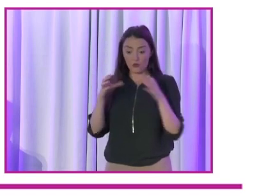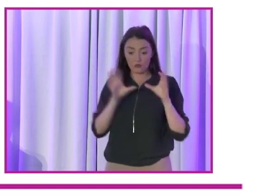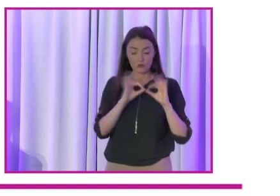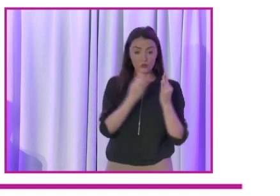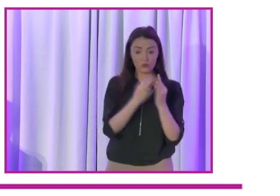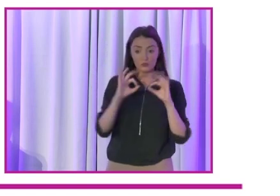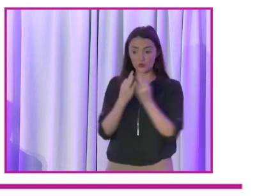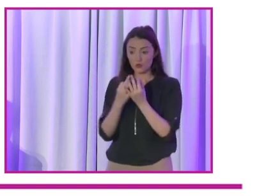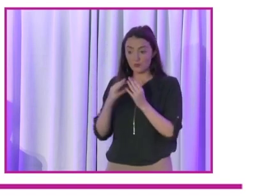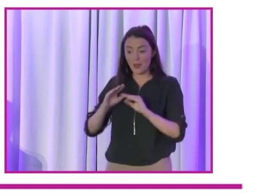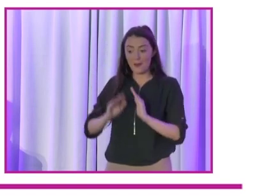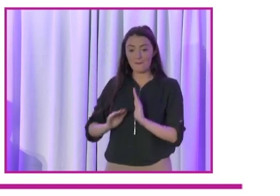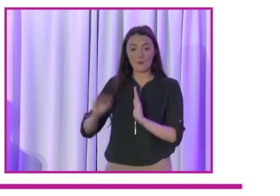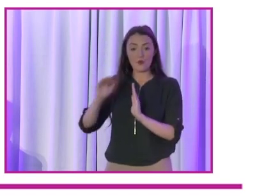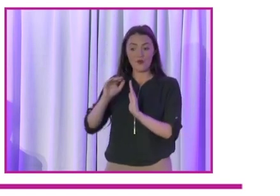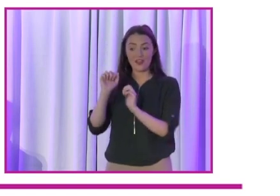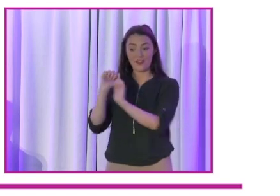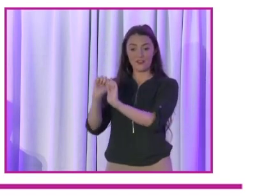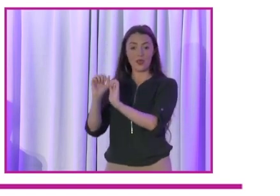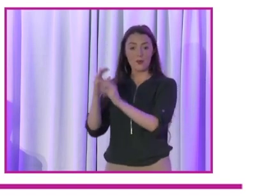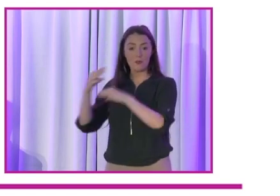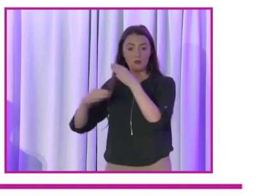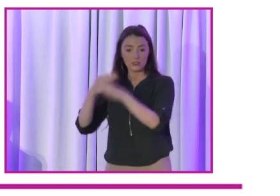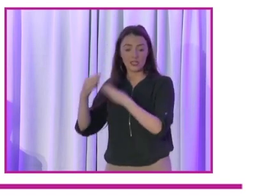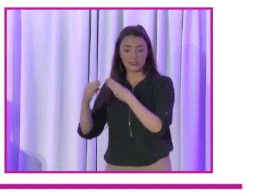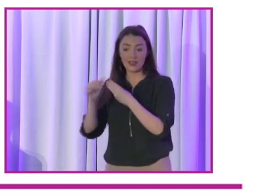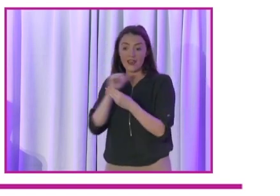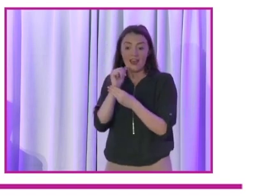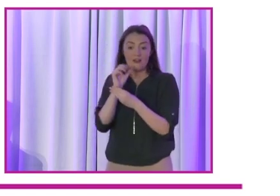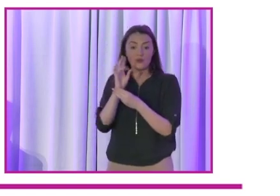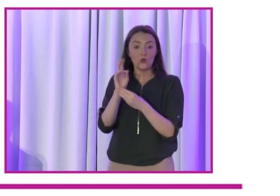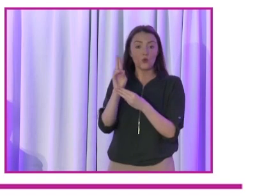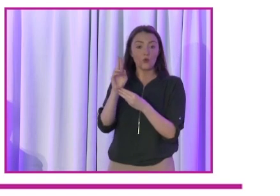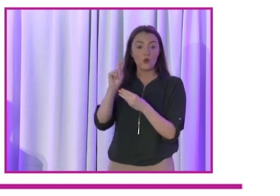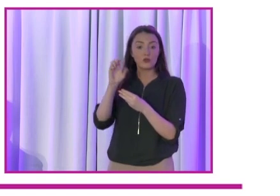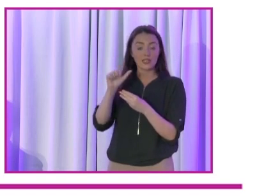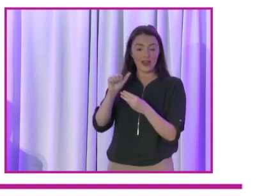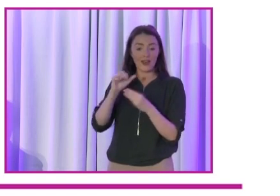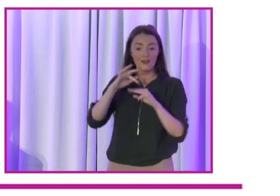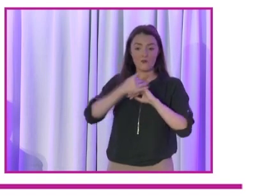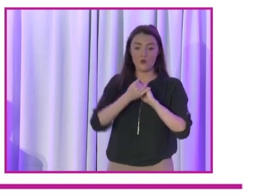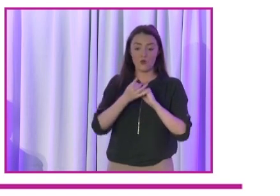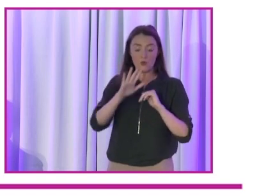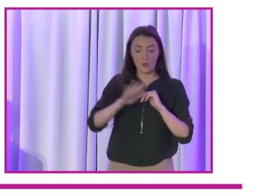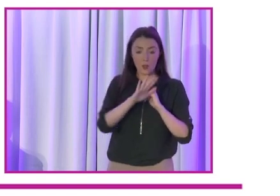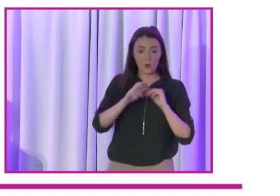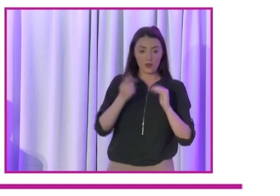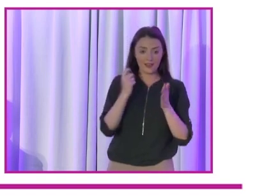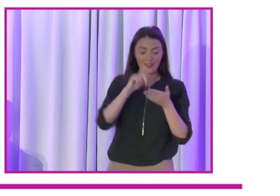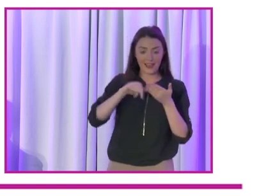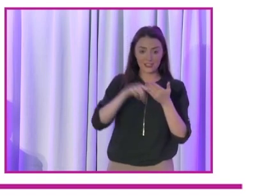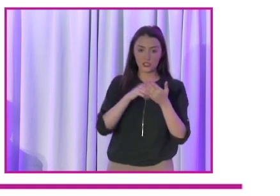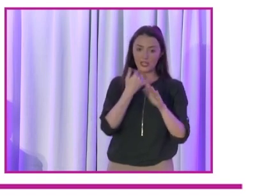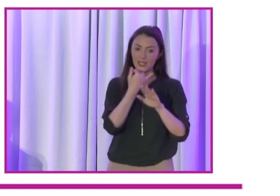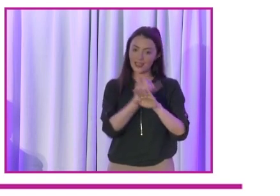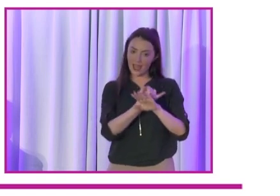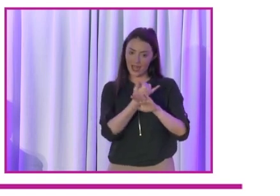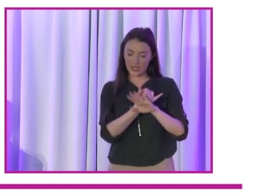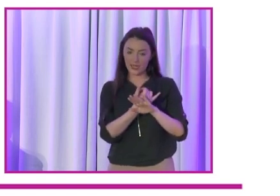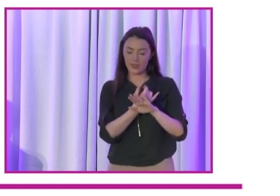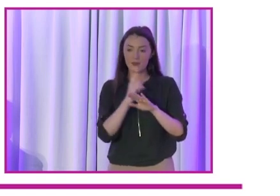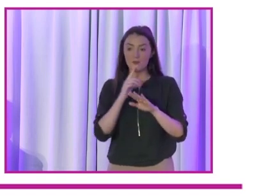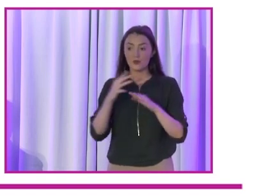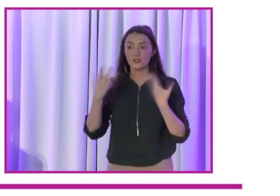and it's brilliant to see it. There is no quota for local elections yet. In Women for Election we recognise